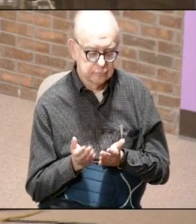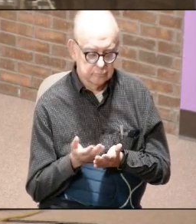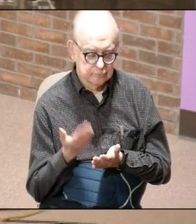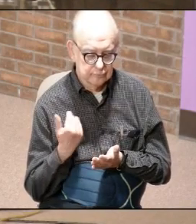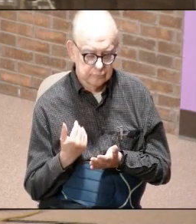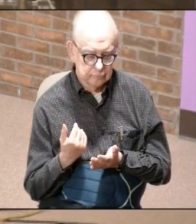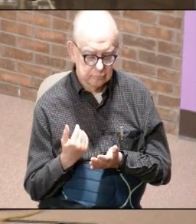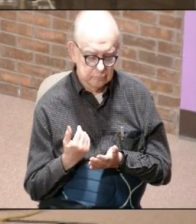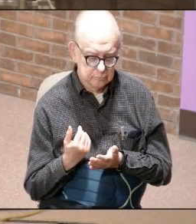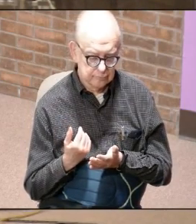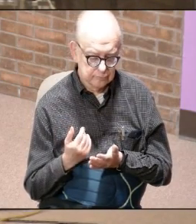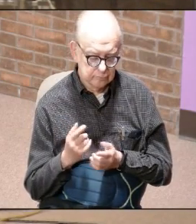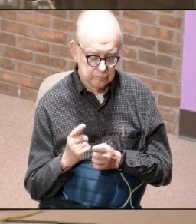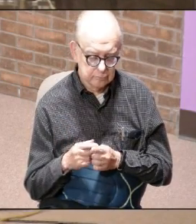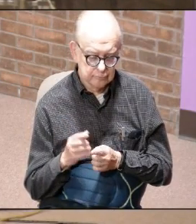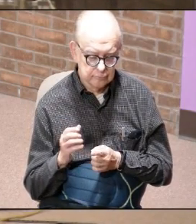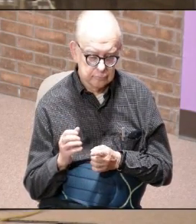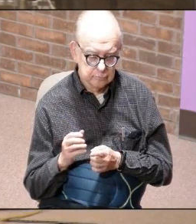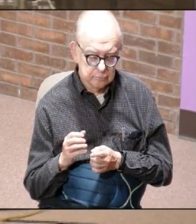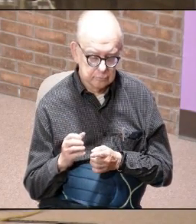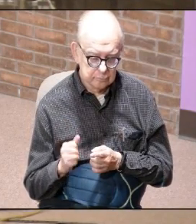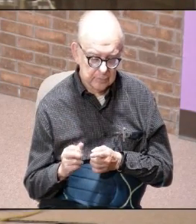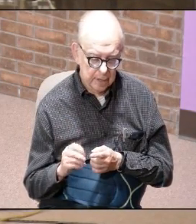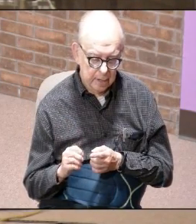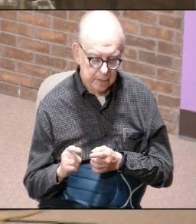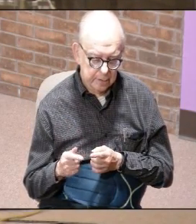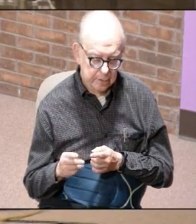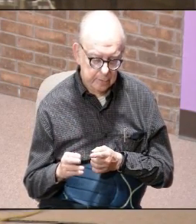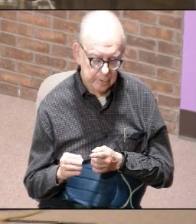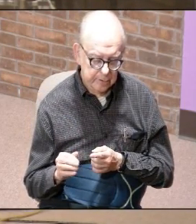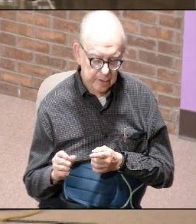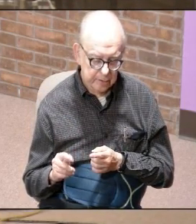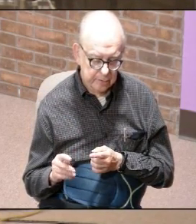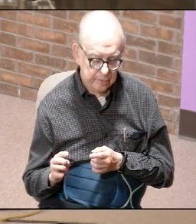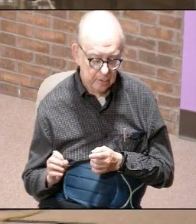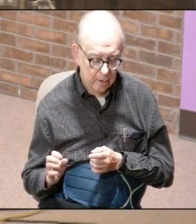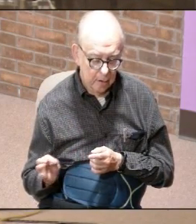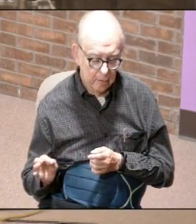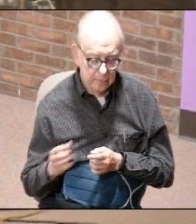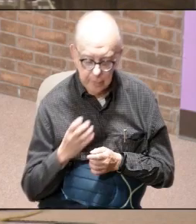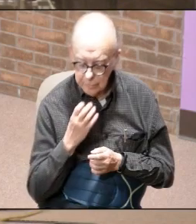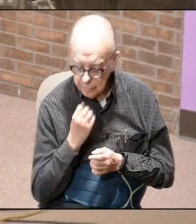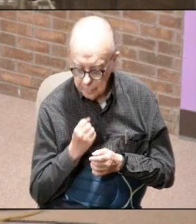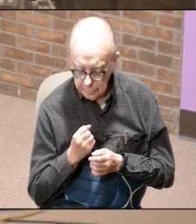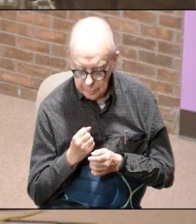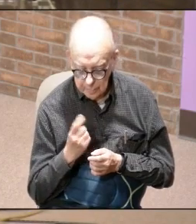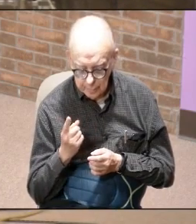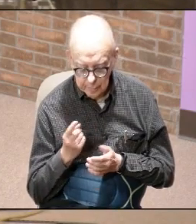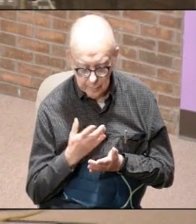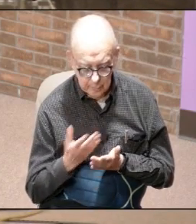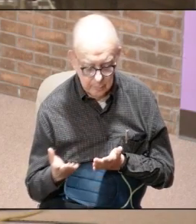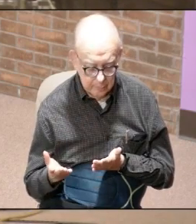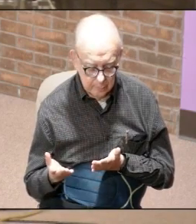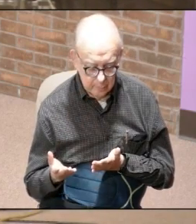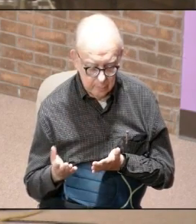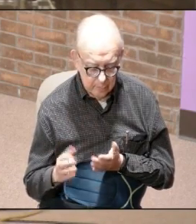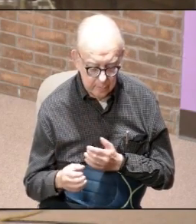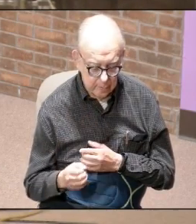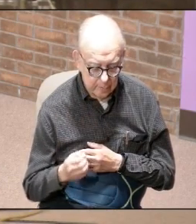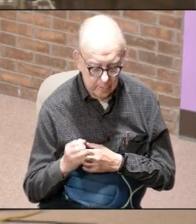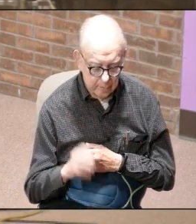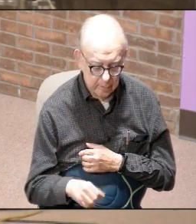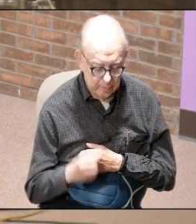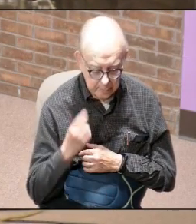they were actually called the antiquities of the Jews and in there is one of the things that you need to understand